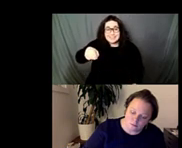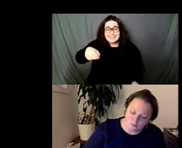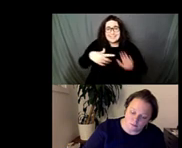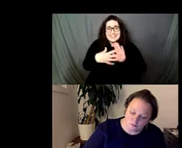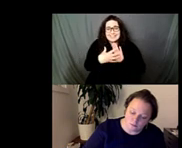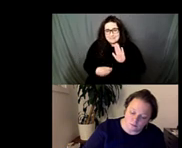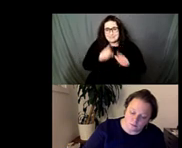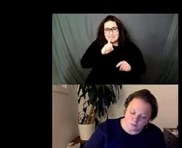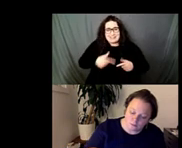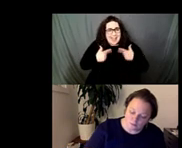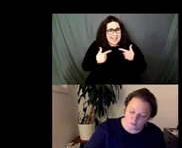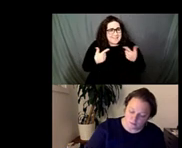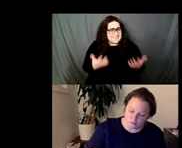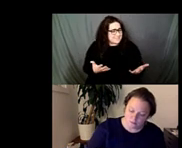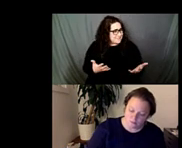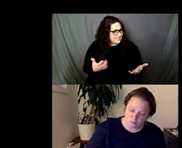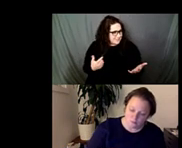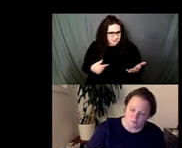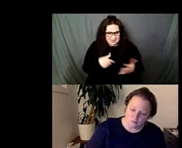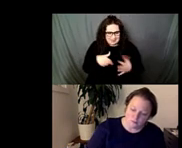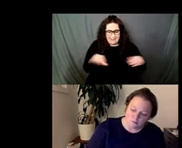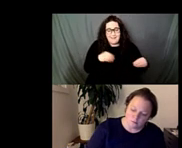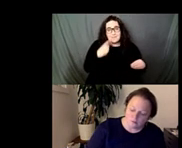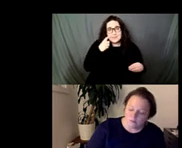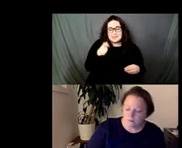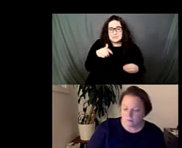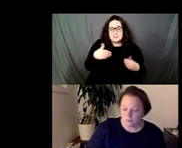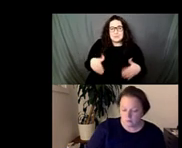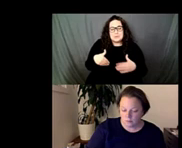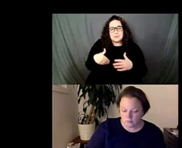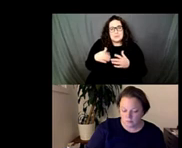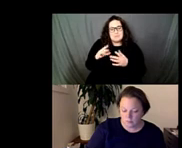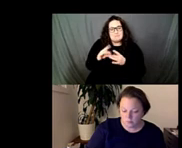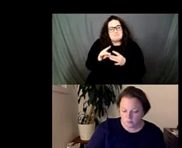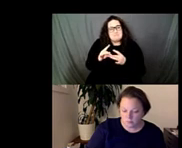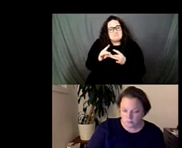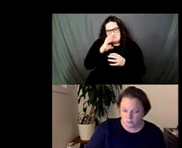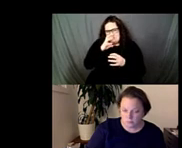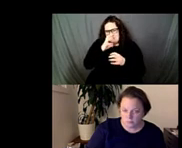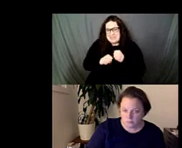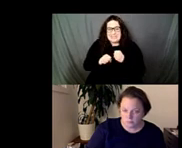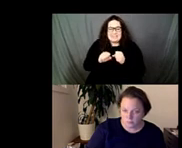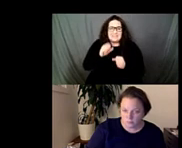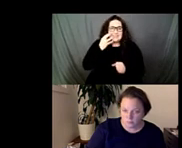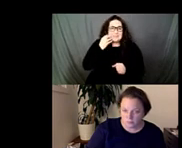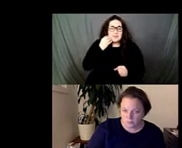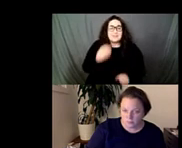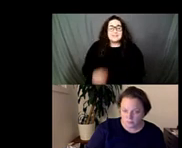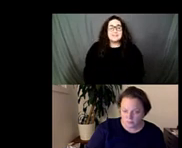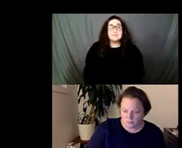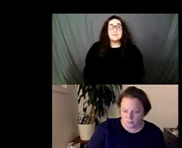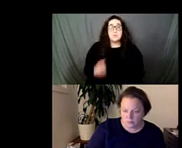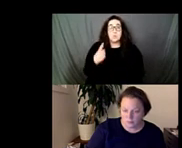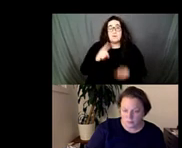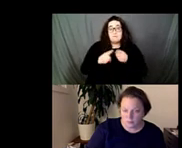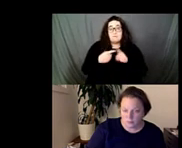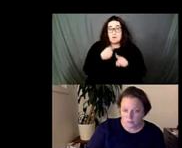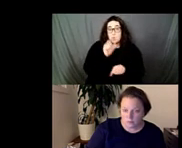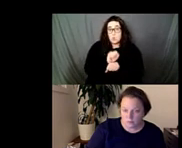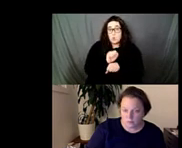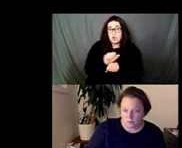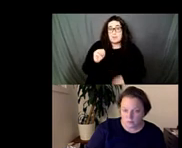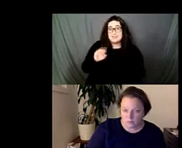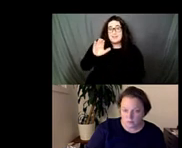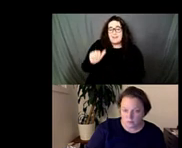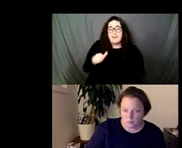upset not quite sure what to do about it i spoke with a friend who's a curator at the mca later and and told her the story and she was like oh yeah i know who you're talking